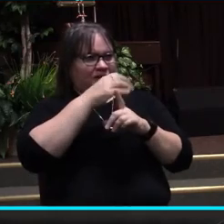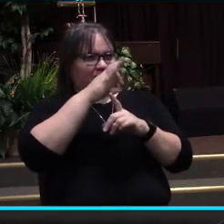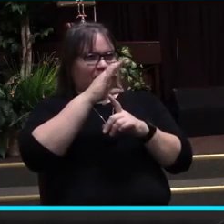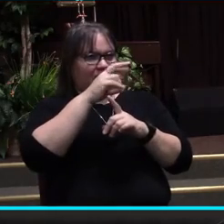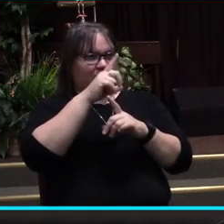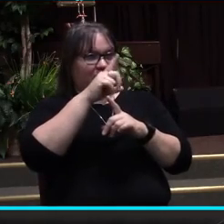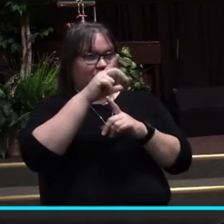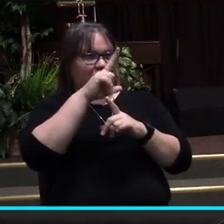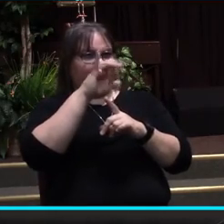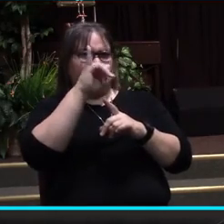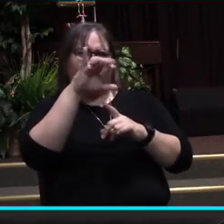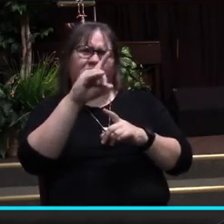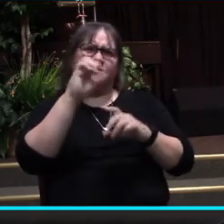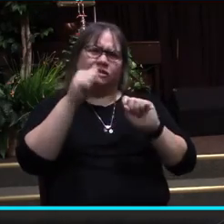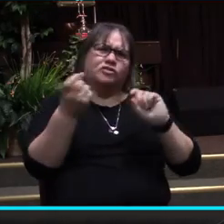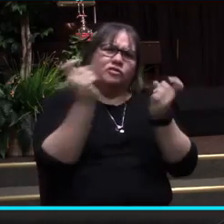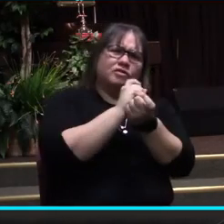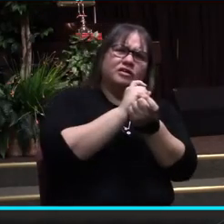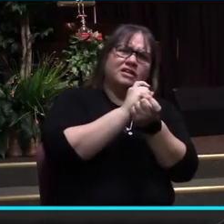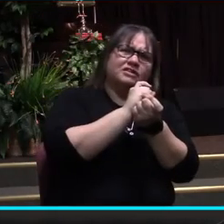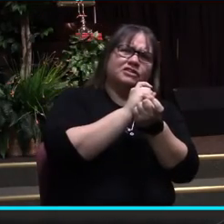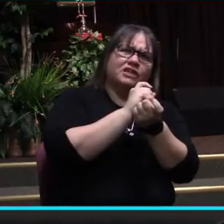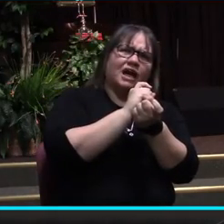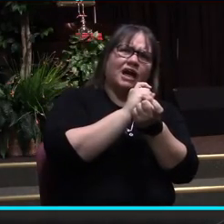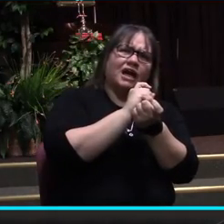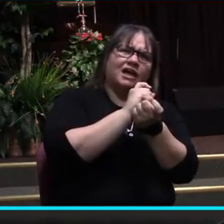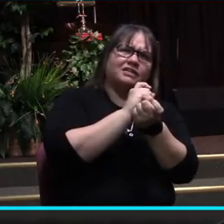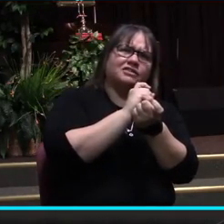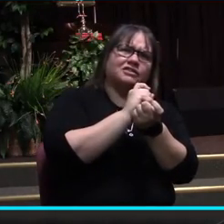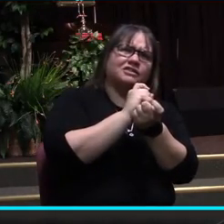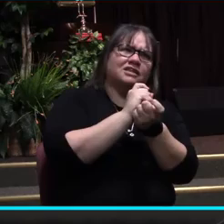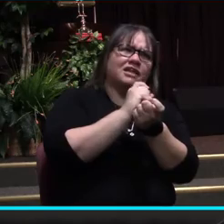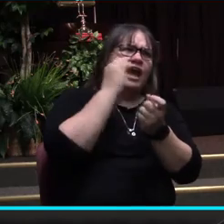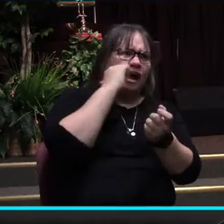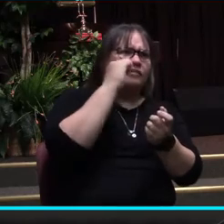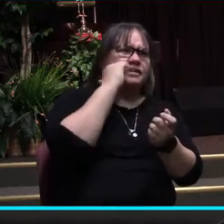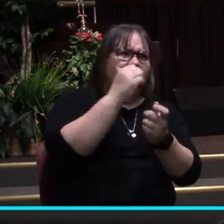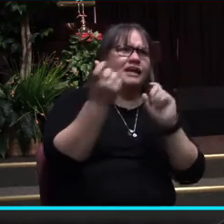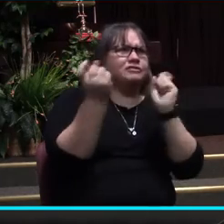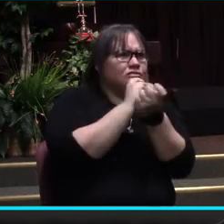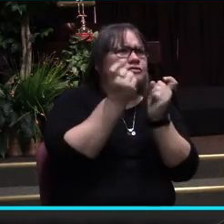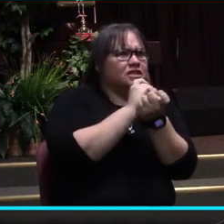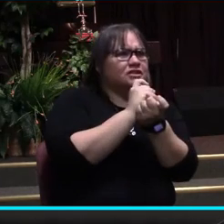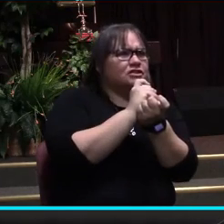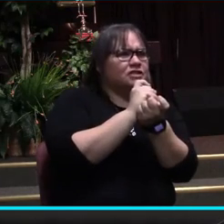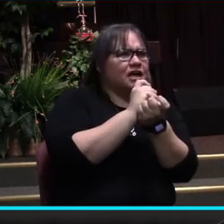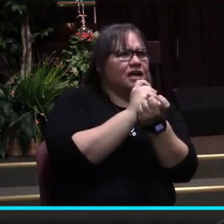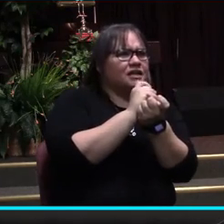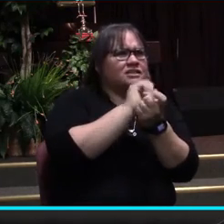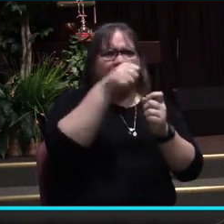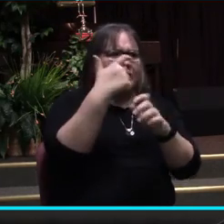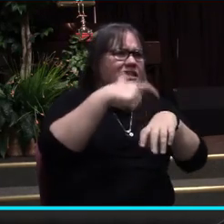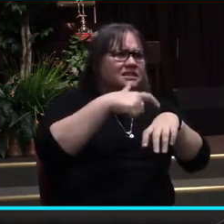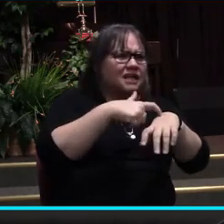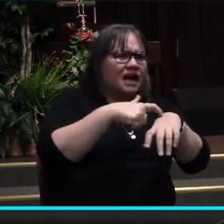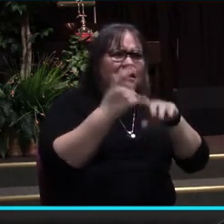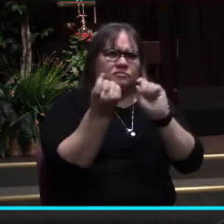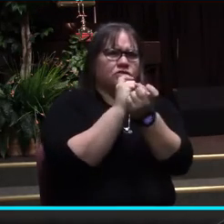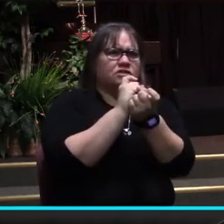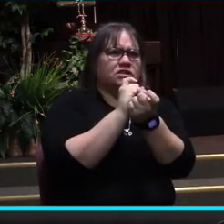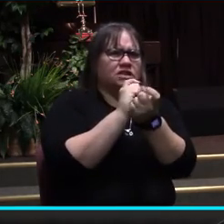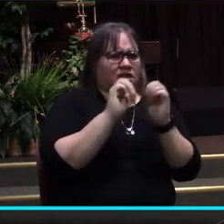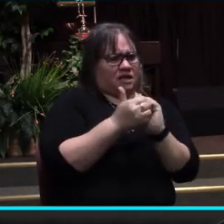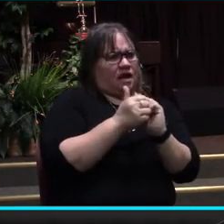can change their gender identity on any given day, on any given moment, depending on how they